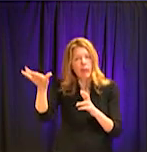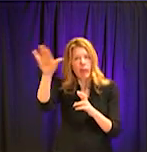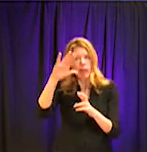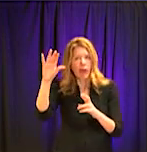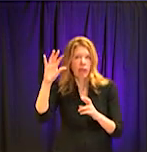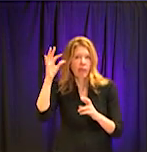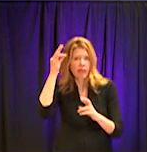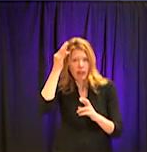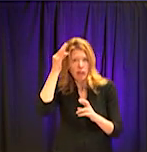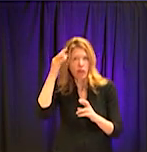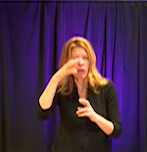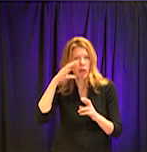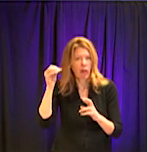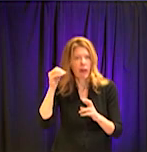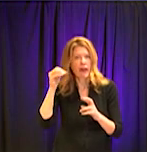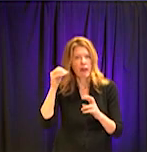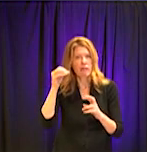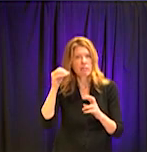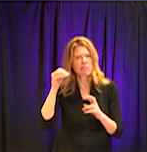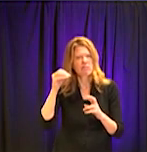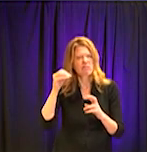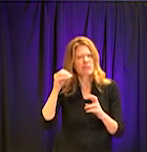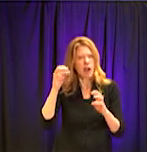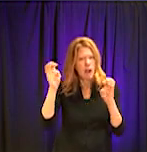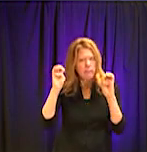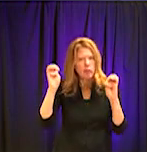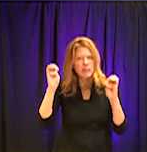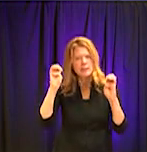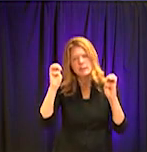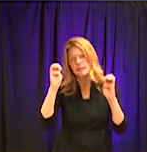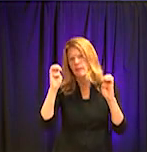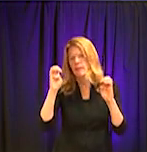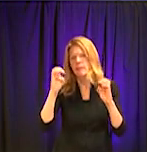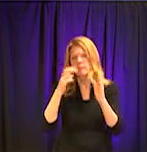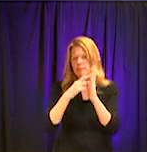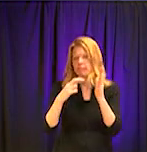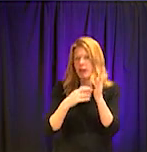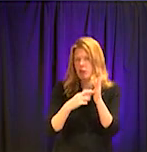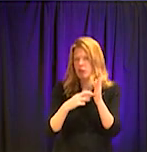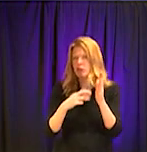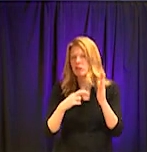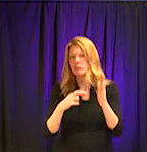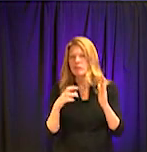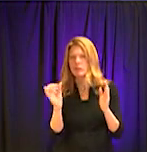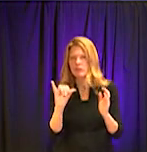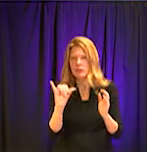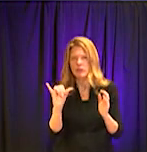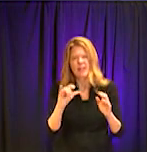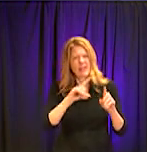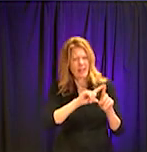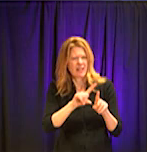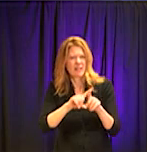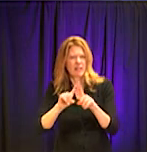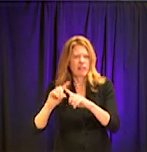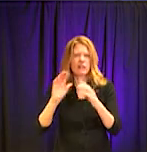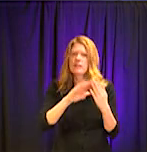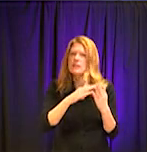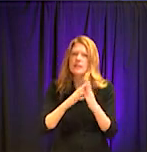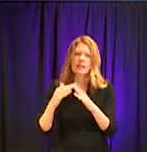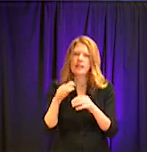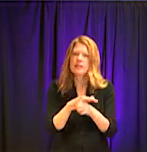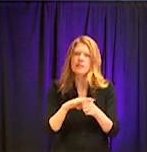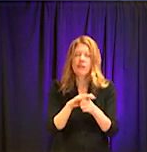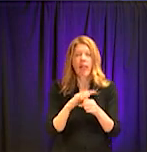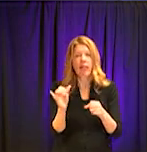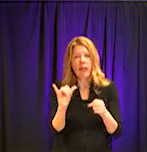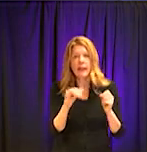implementing any kind of emergency measures and that sort of thing. A number of the cities in DeKalb County, including the city